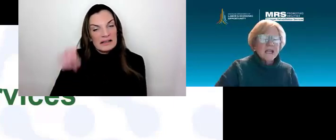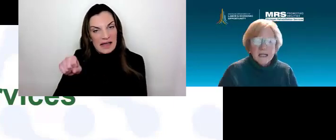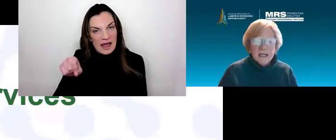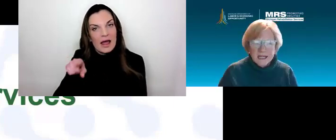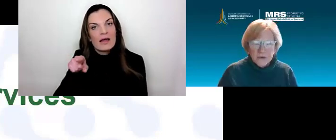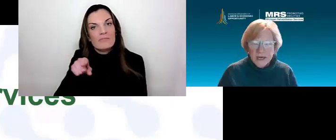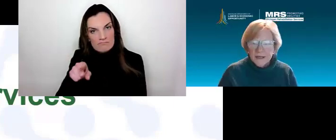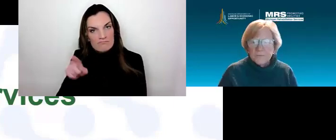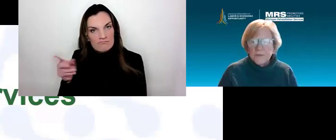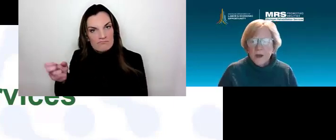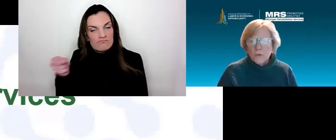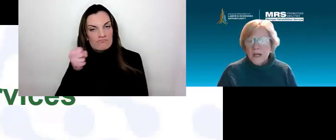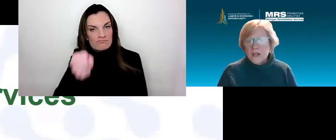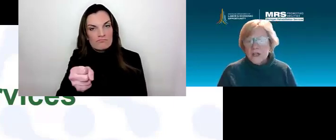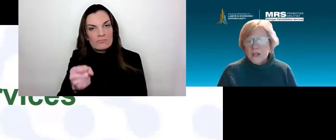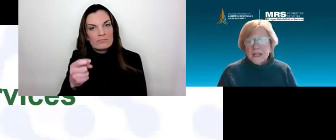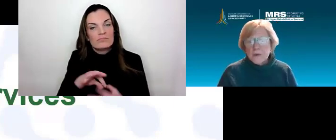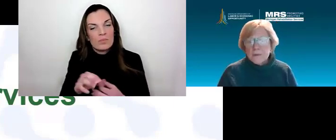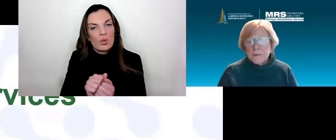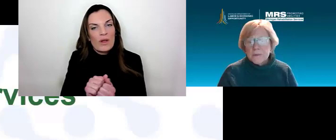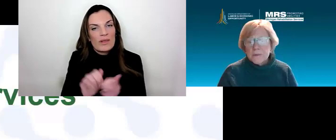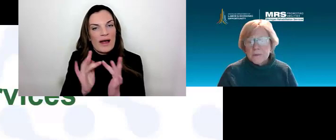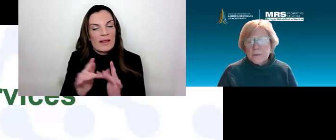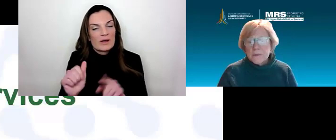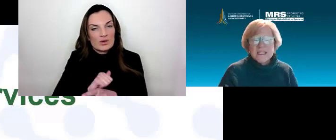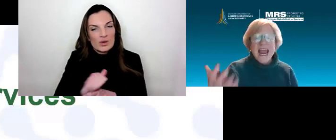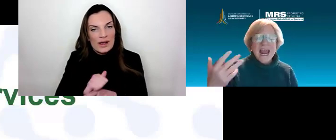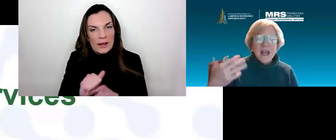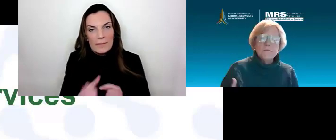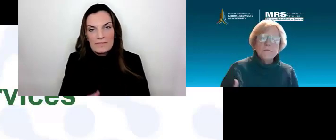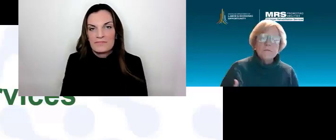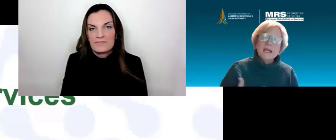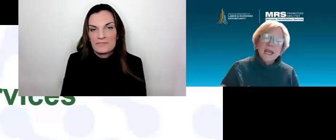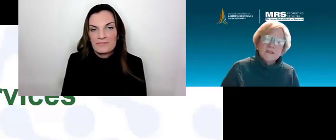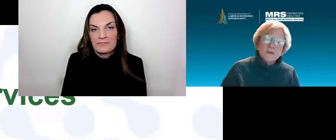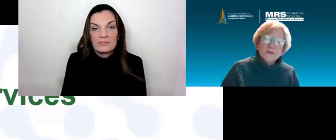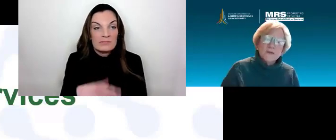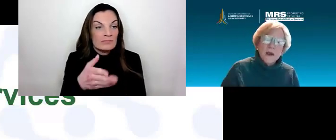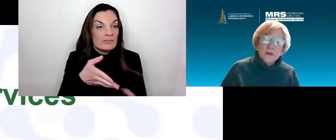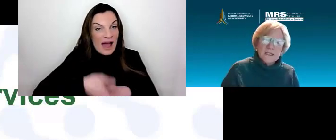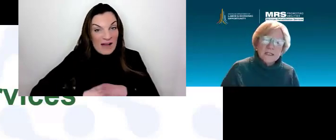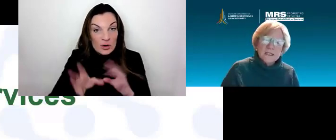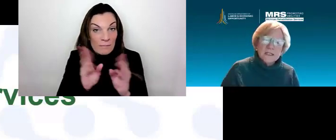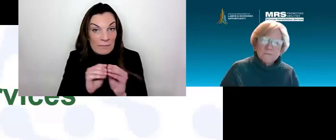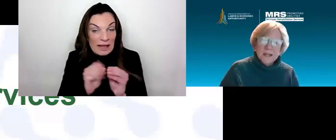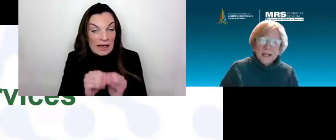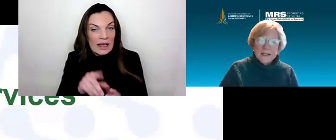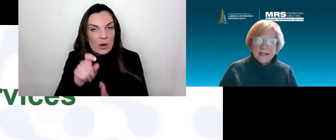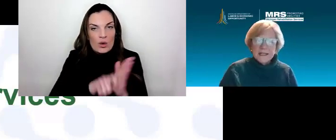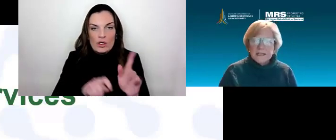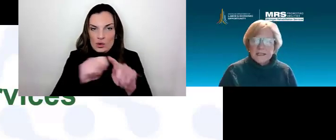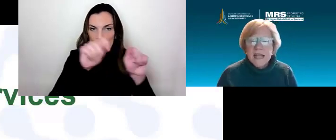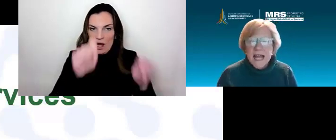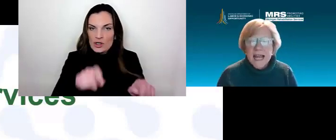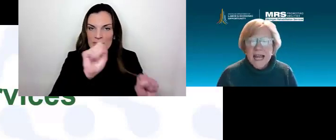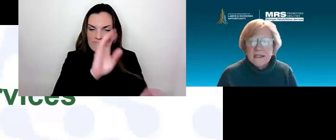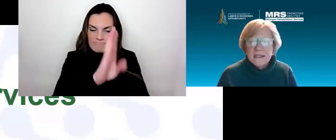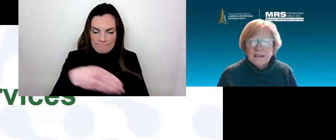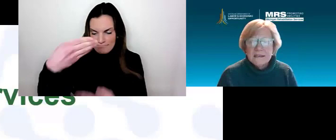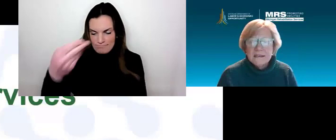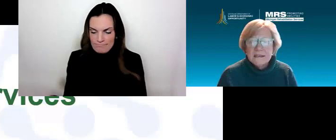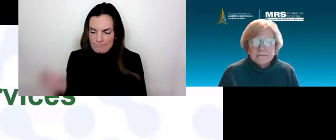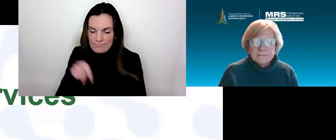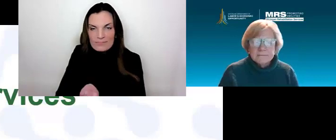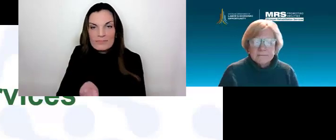support online training. Written transcripts can be used after the meeting as a reference. Next slide.